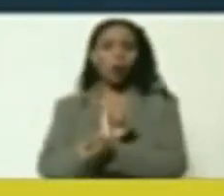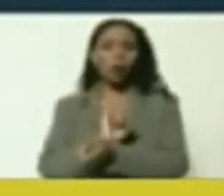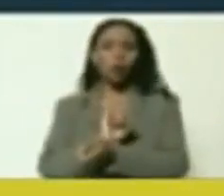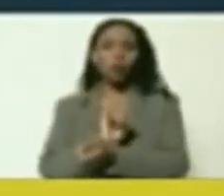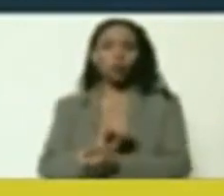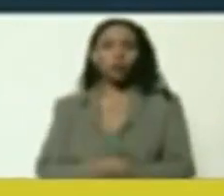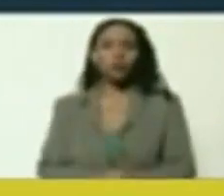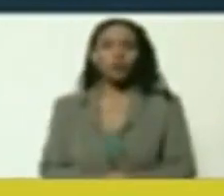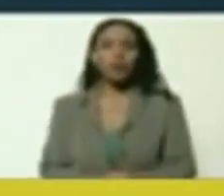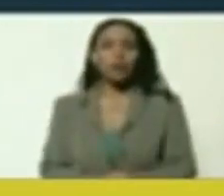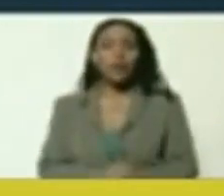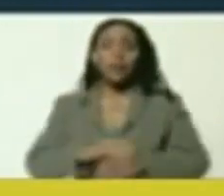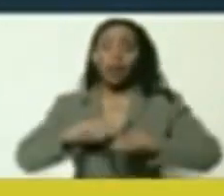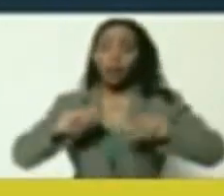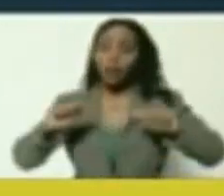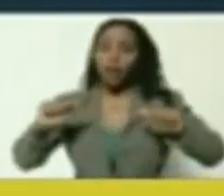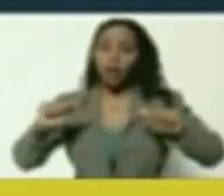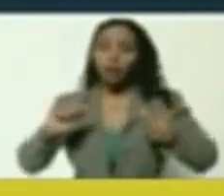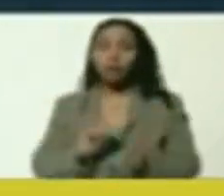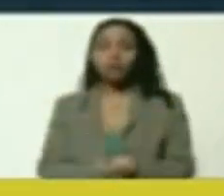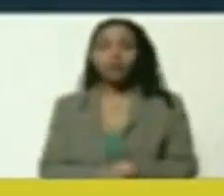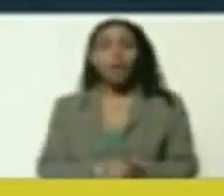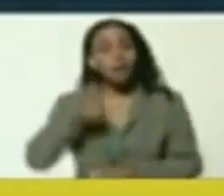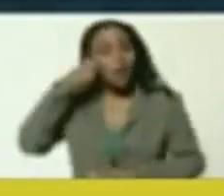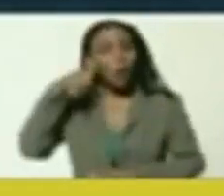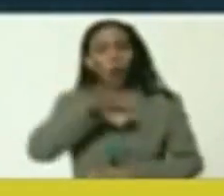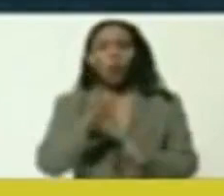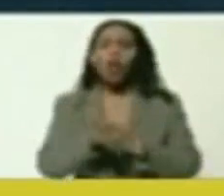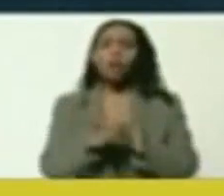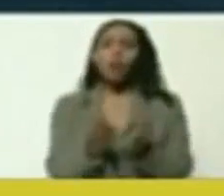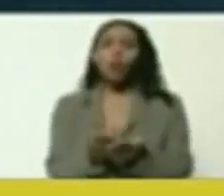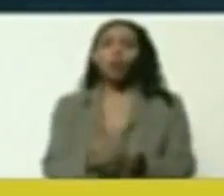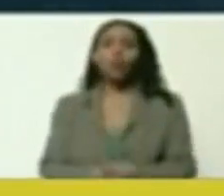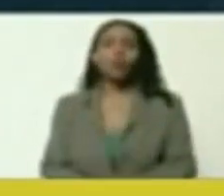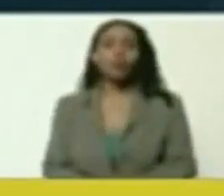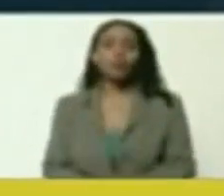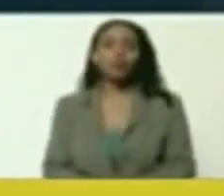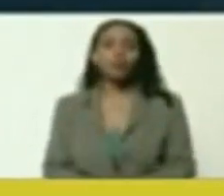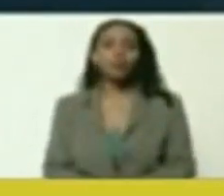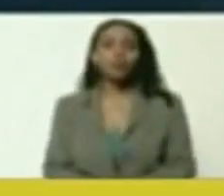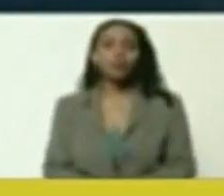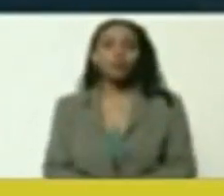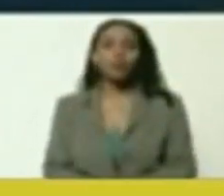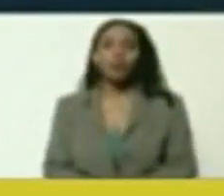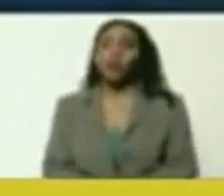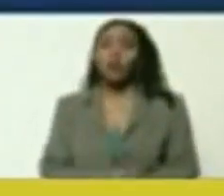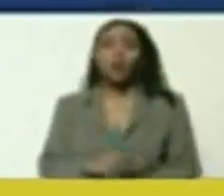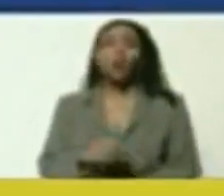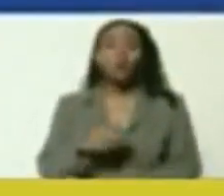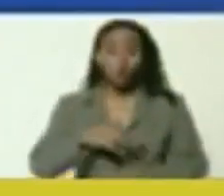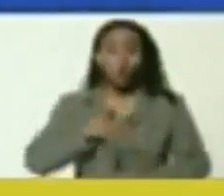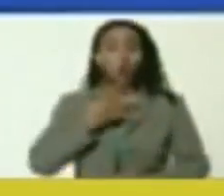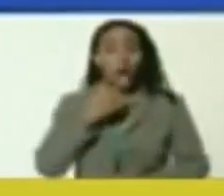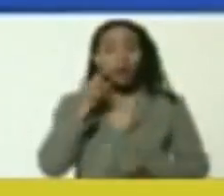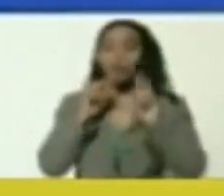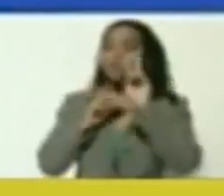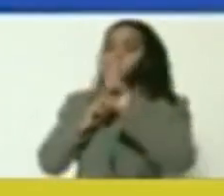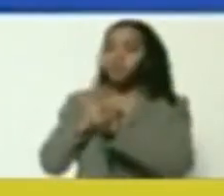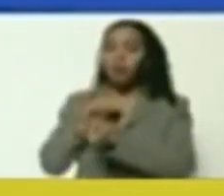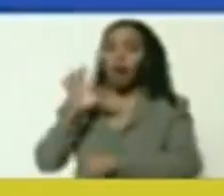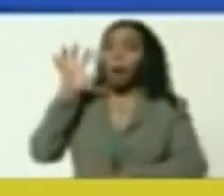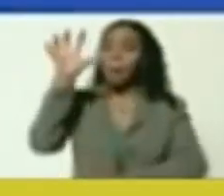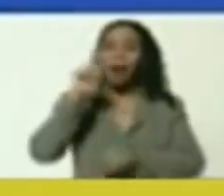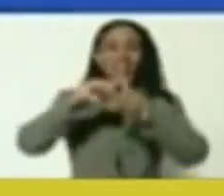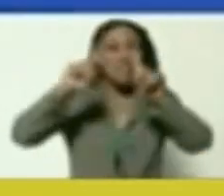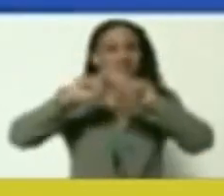to take off their lives, the work, the lands, of the world's peoples. so you can check the map,